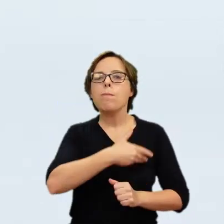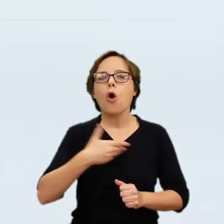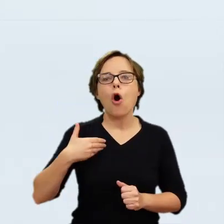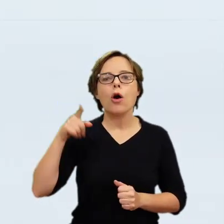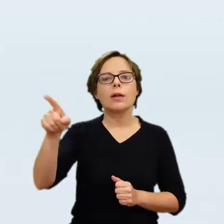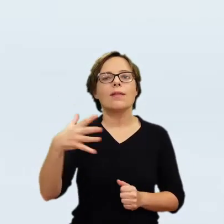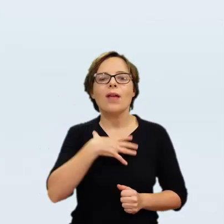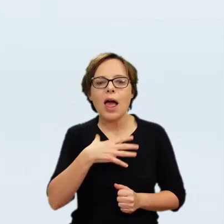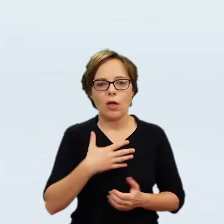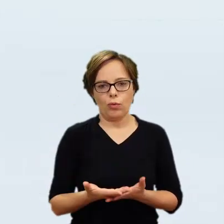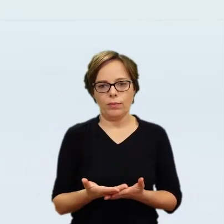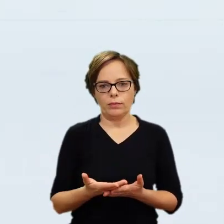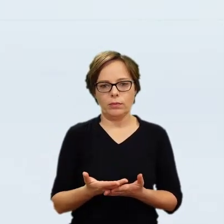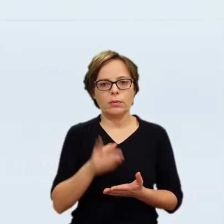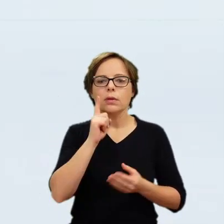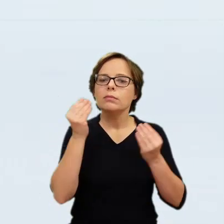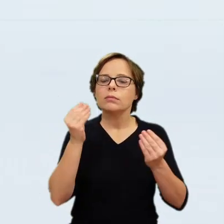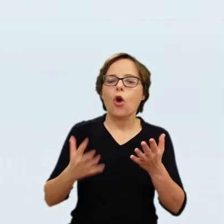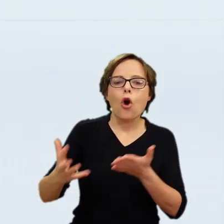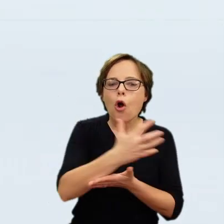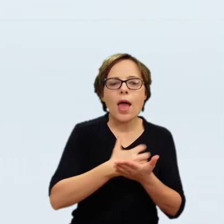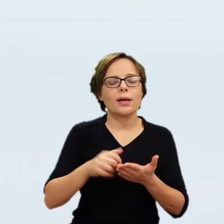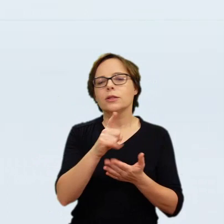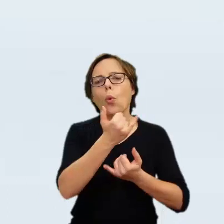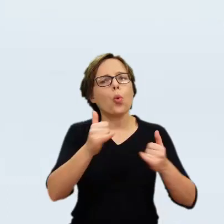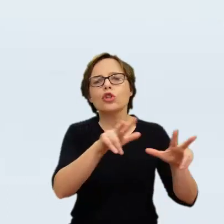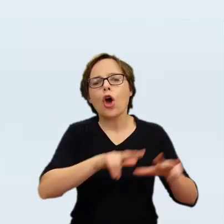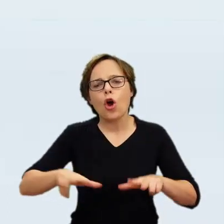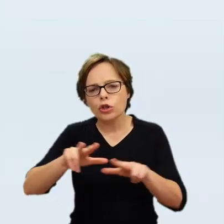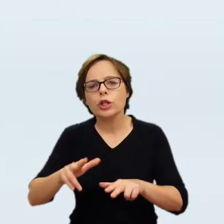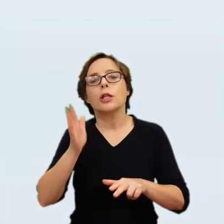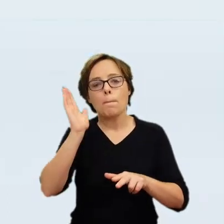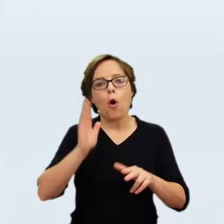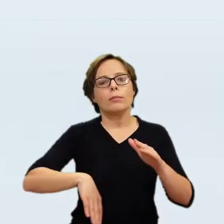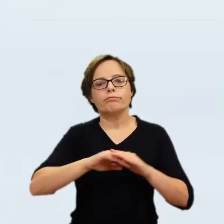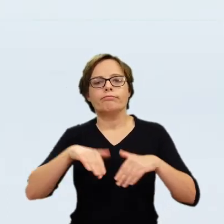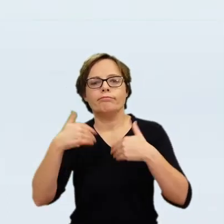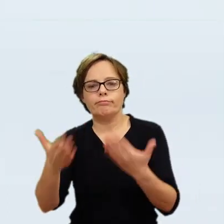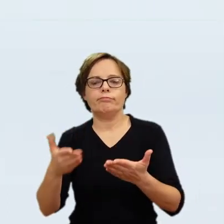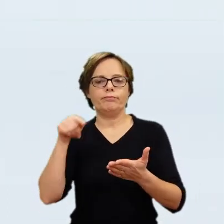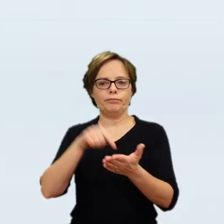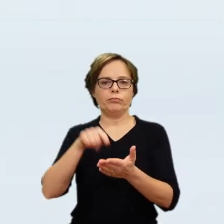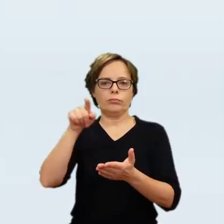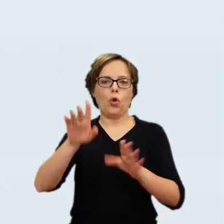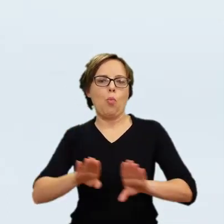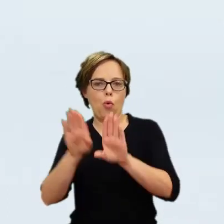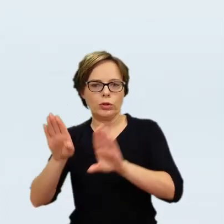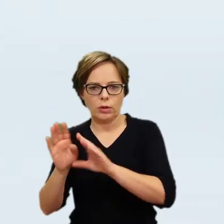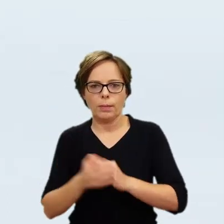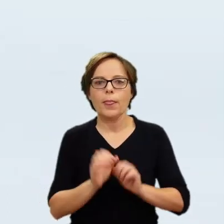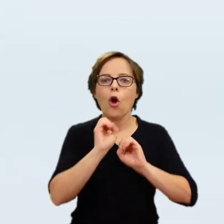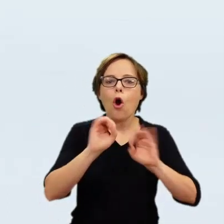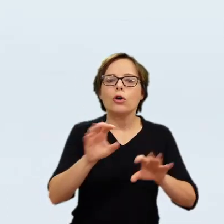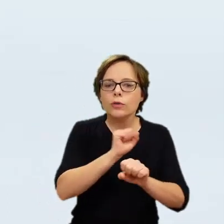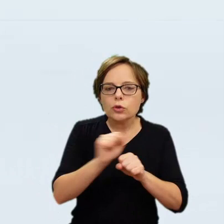But, you know, great collections of various families that have then ended up in museums or partly in museums. You know, of course, also a lot of